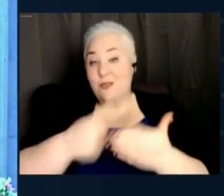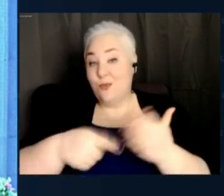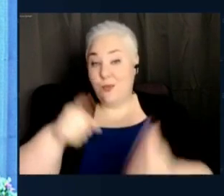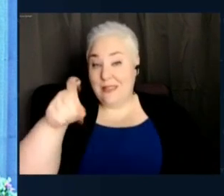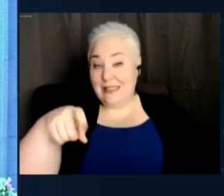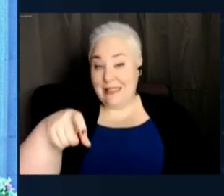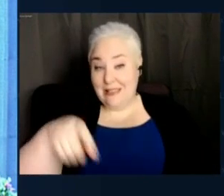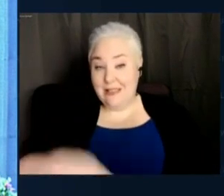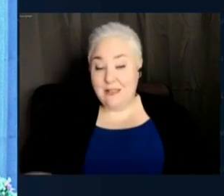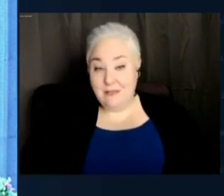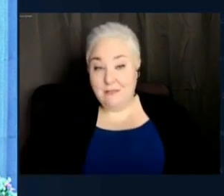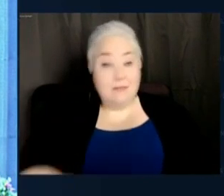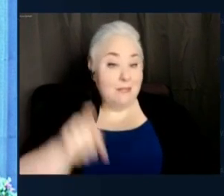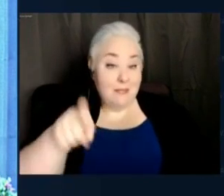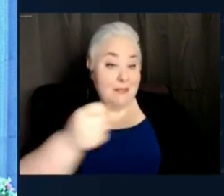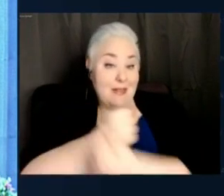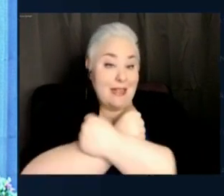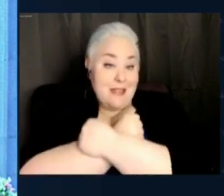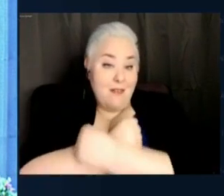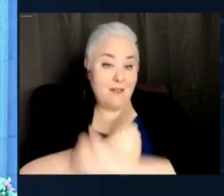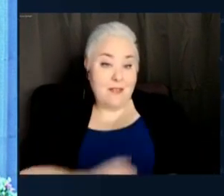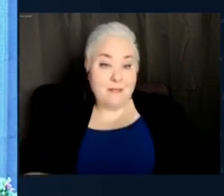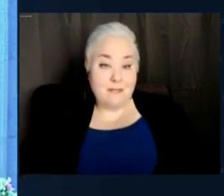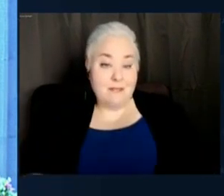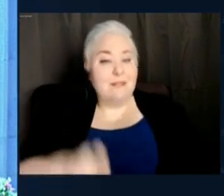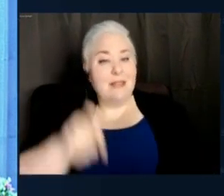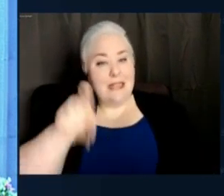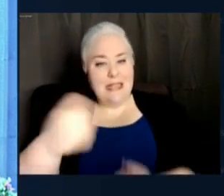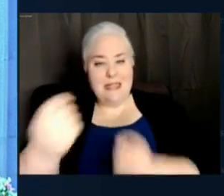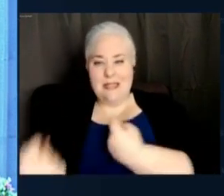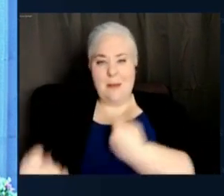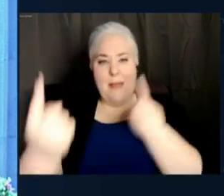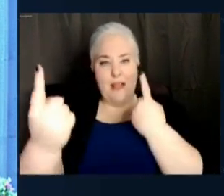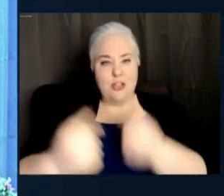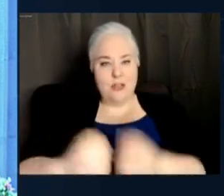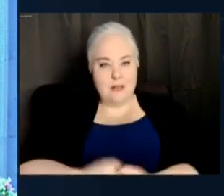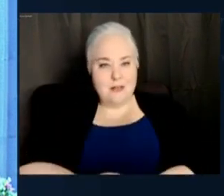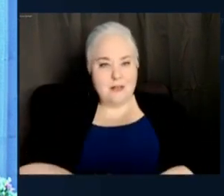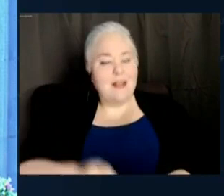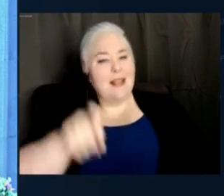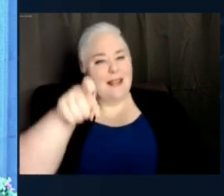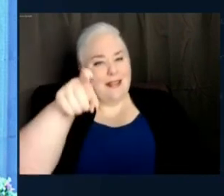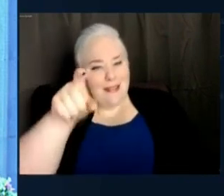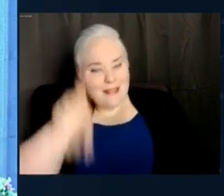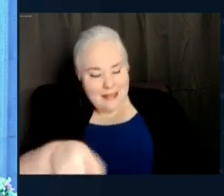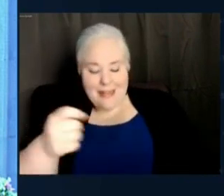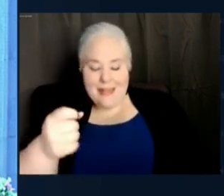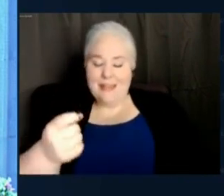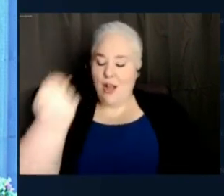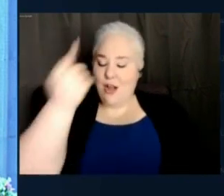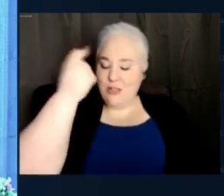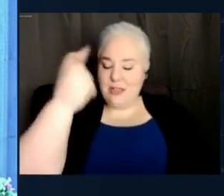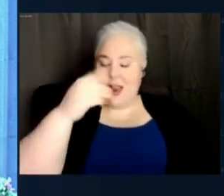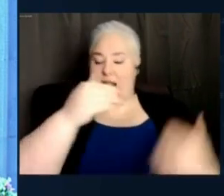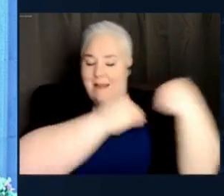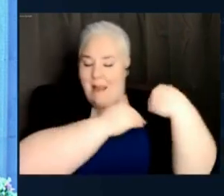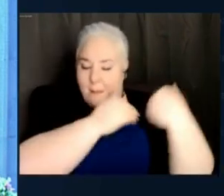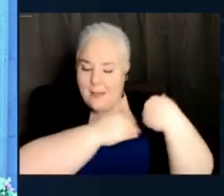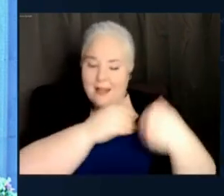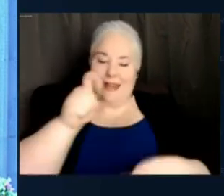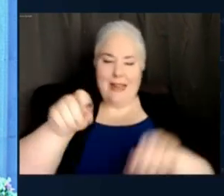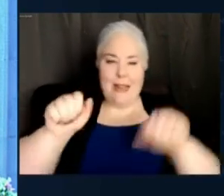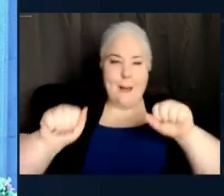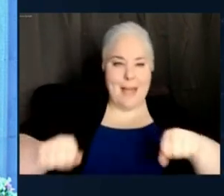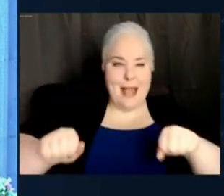It needs love. It needs compassion. It needs responsibility. It needs accountability. It needs capacity. A capacity